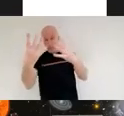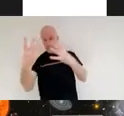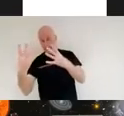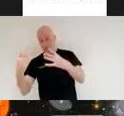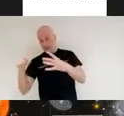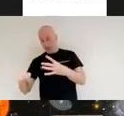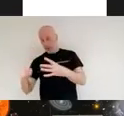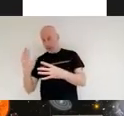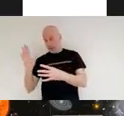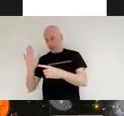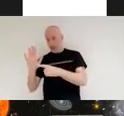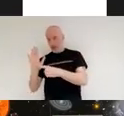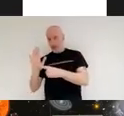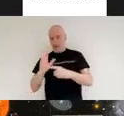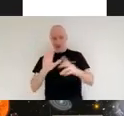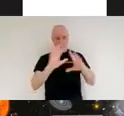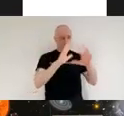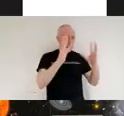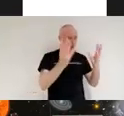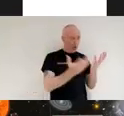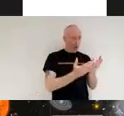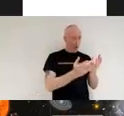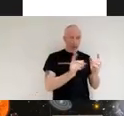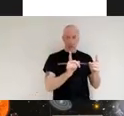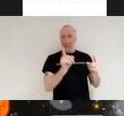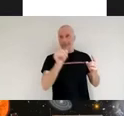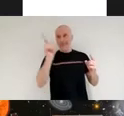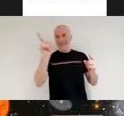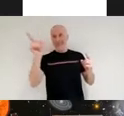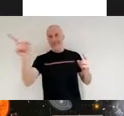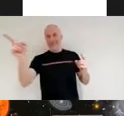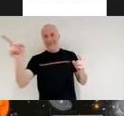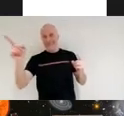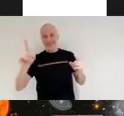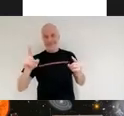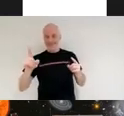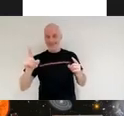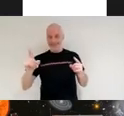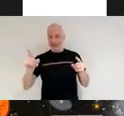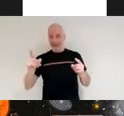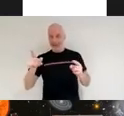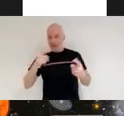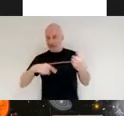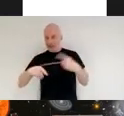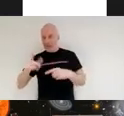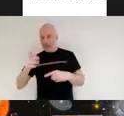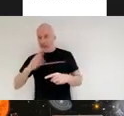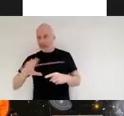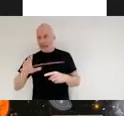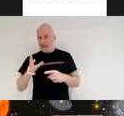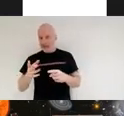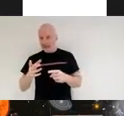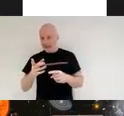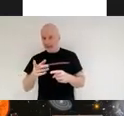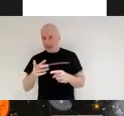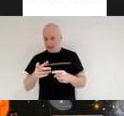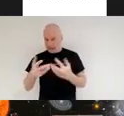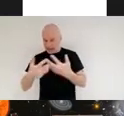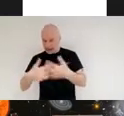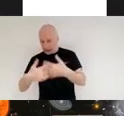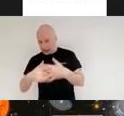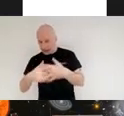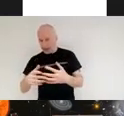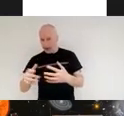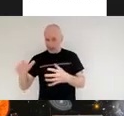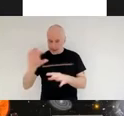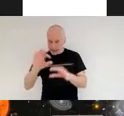going so far away from the earth that we're not going to be able to repair it we needed to pack it full with as much science as we could and